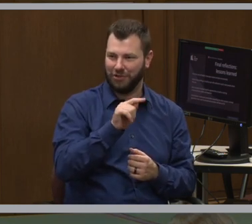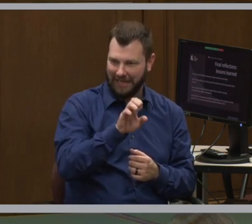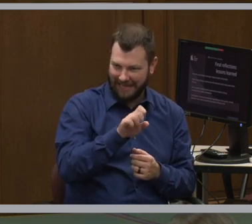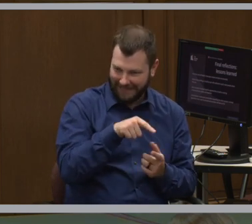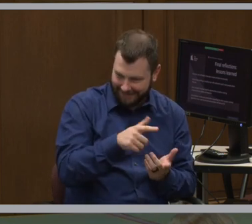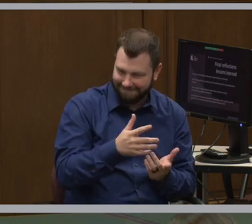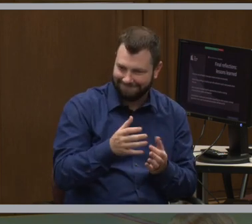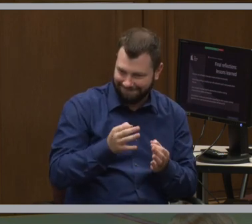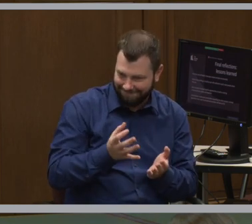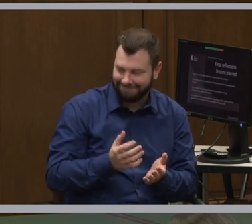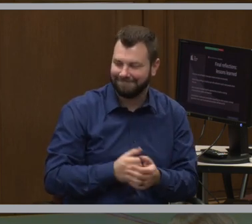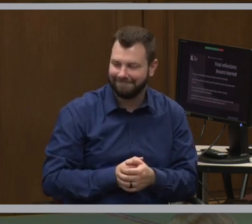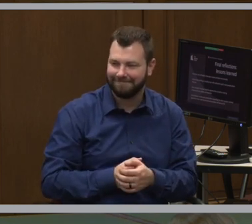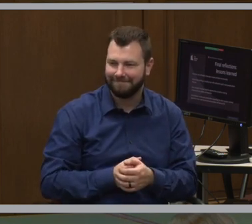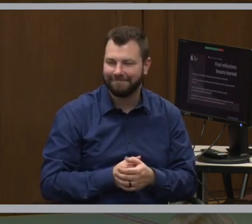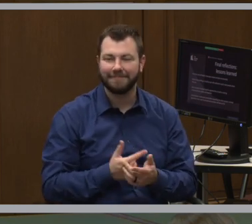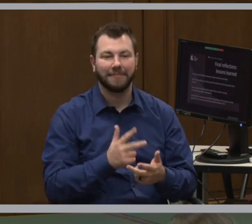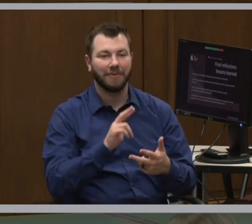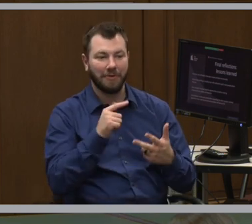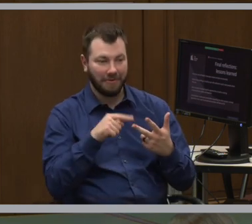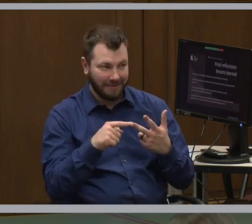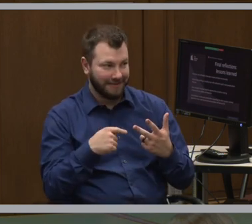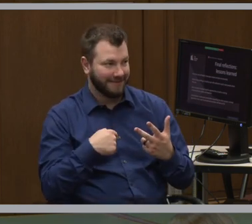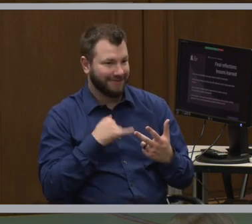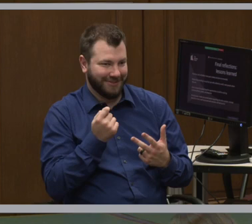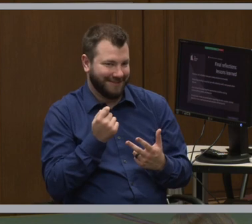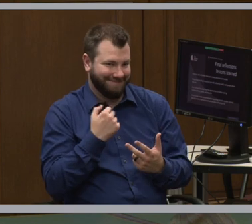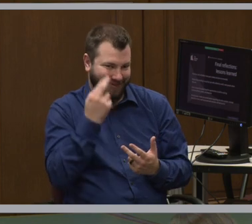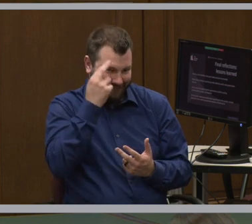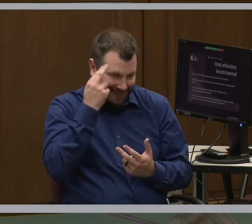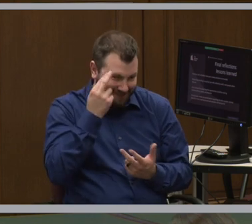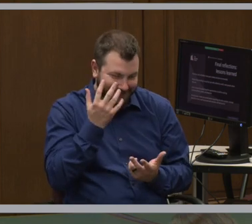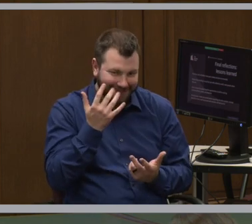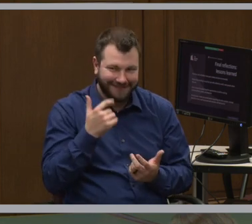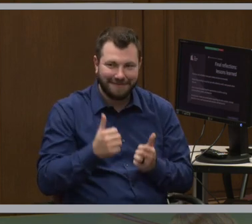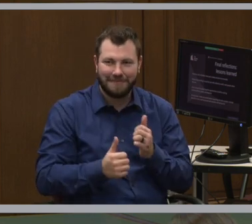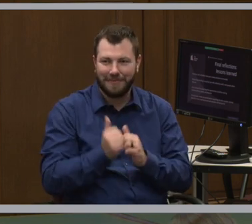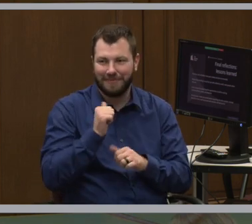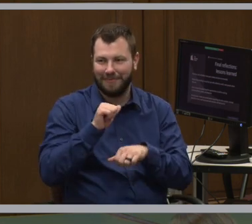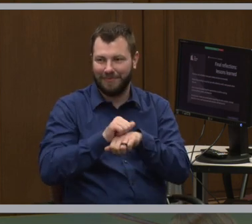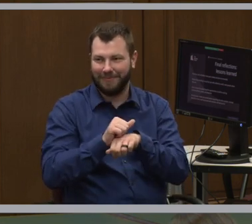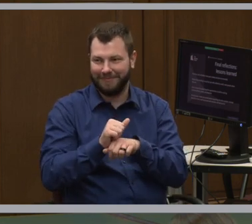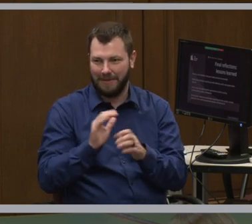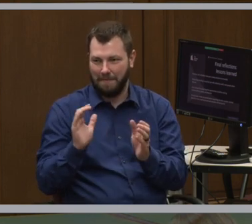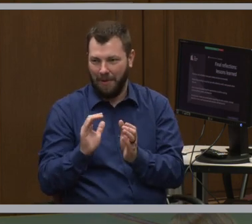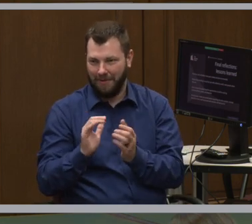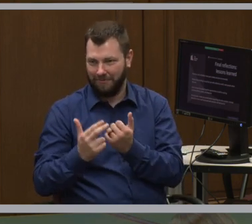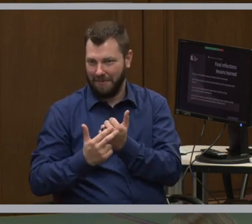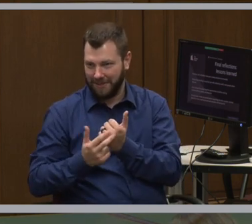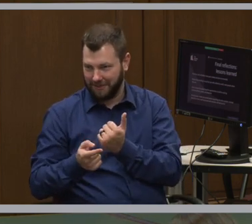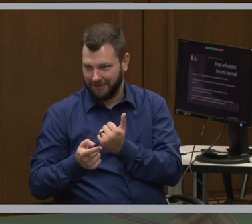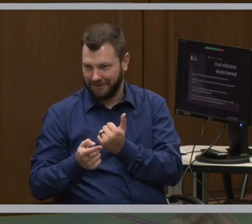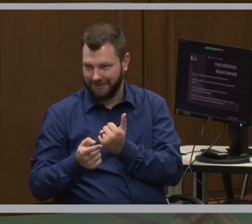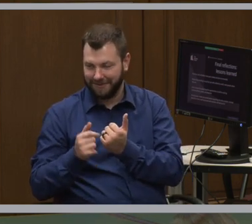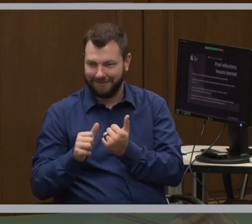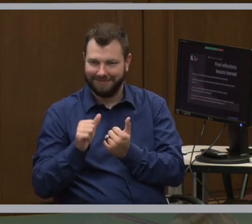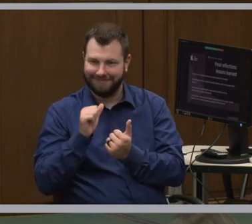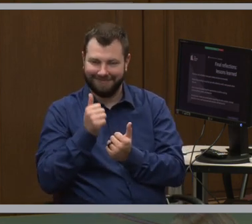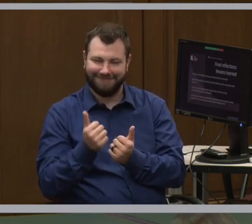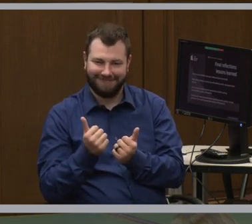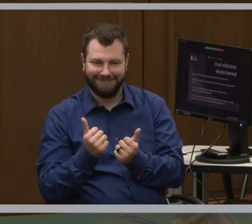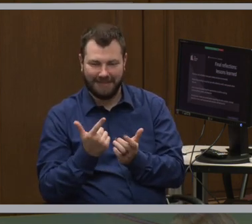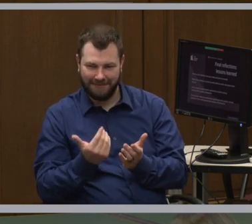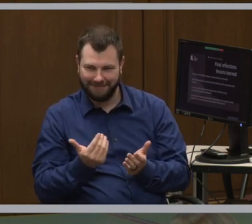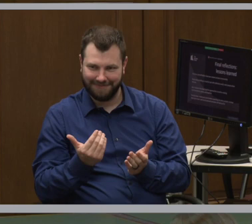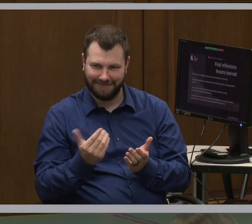The third is me just being pragmatic because I've mostly worked in fairly small repositories, which is, you know, not reinventing the